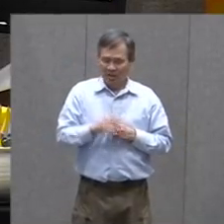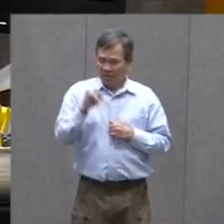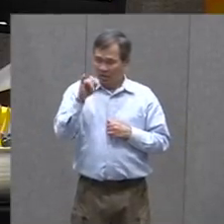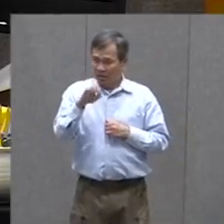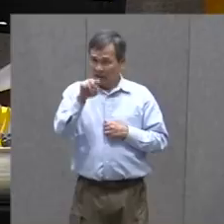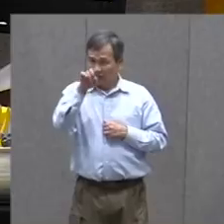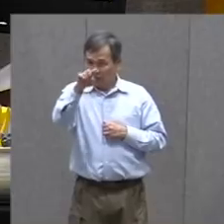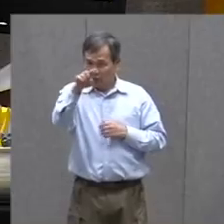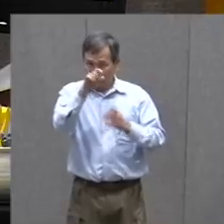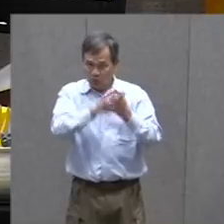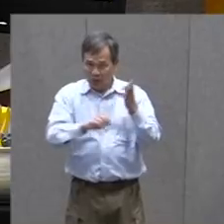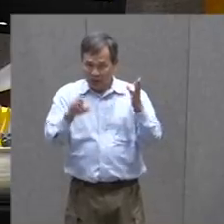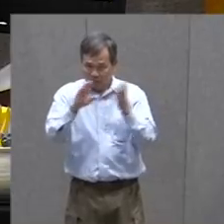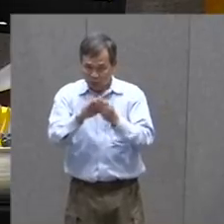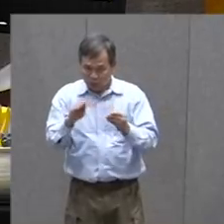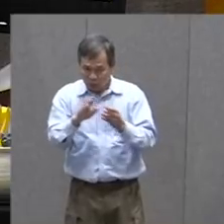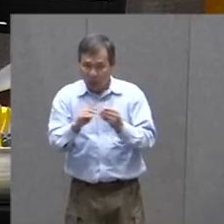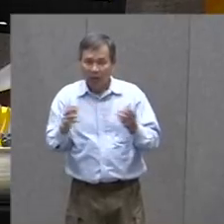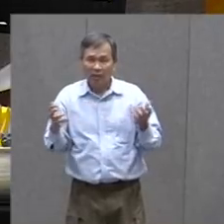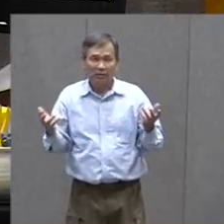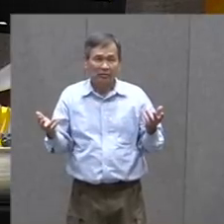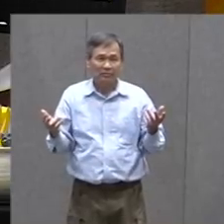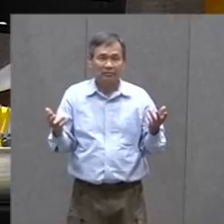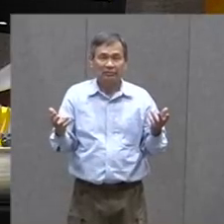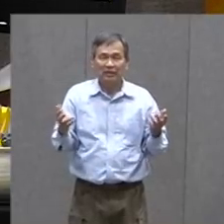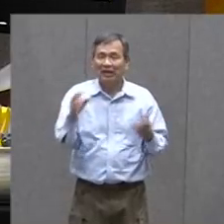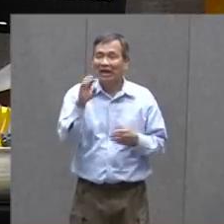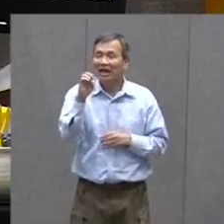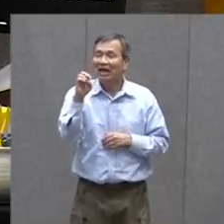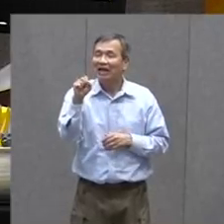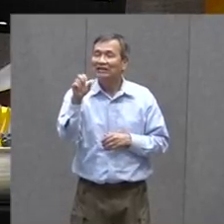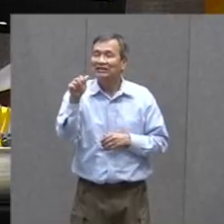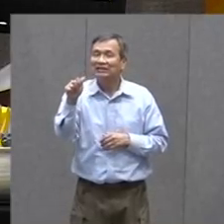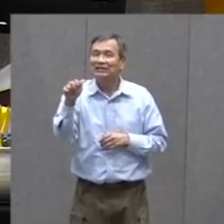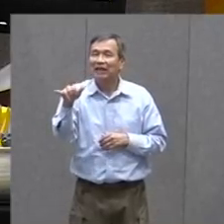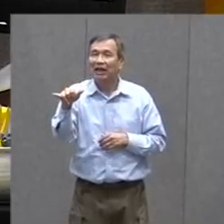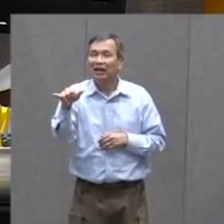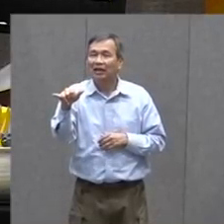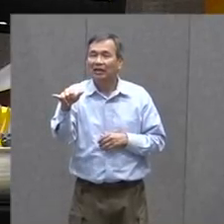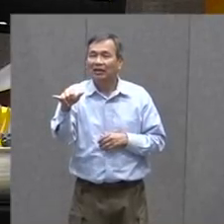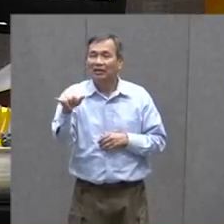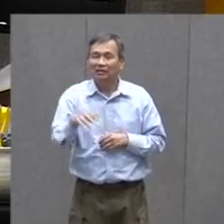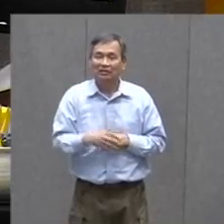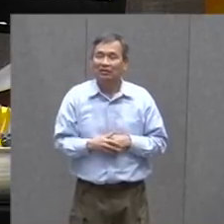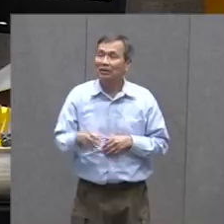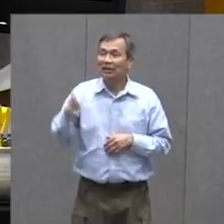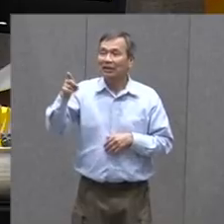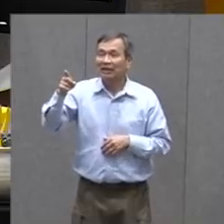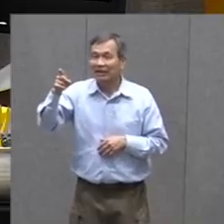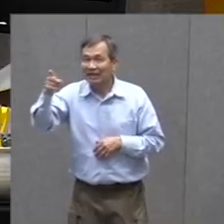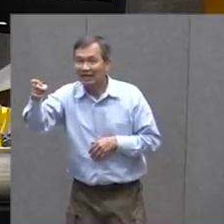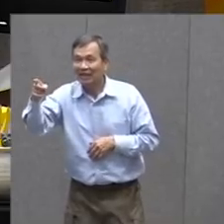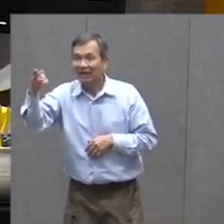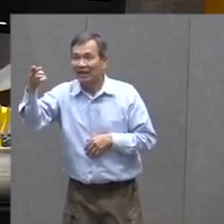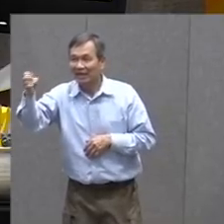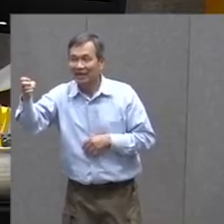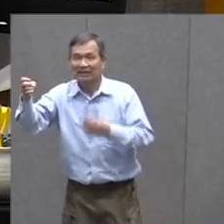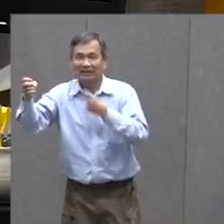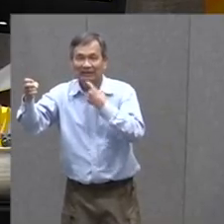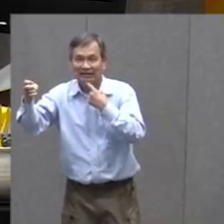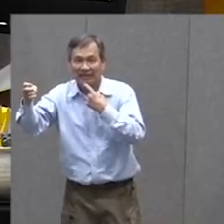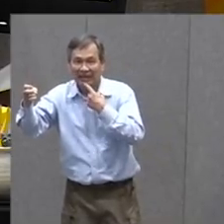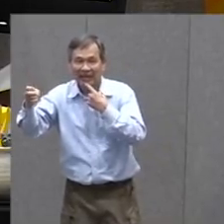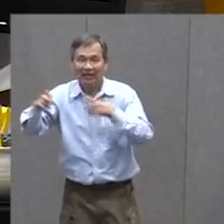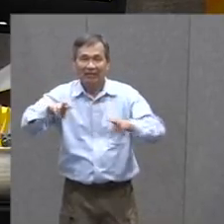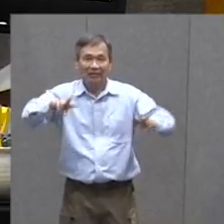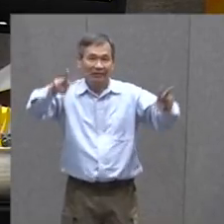We Were Writing A Story An Essay We Would Use Darth Sidious Said And Then You Use Quotation Marks And